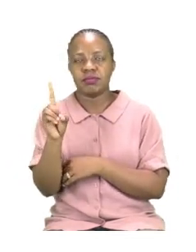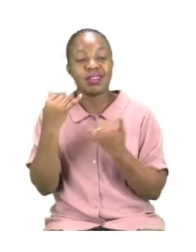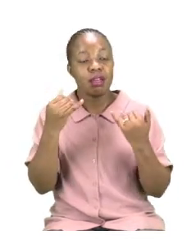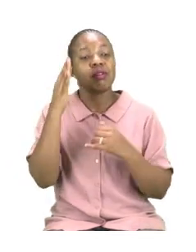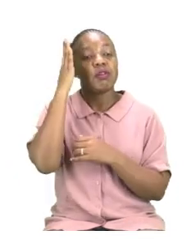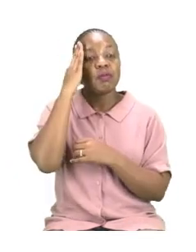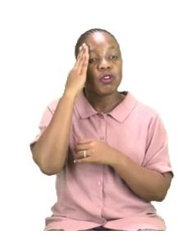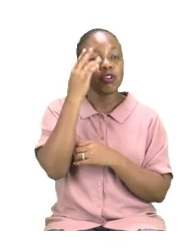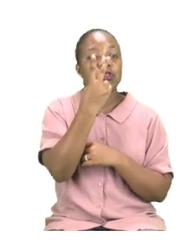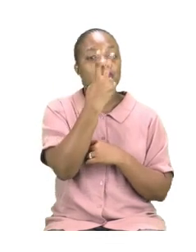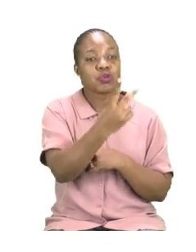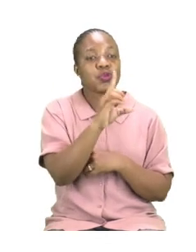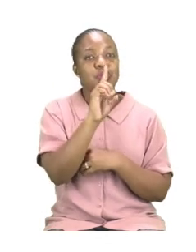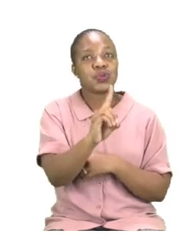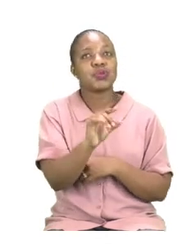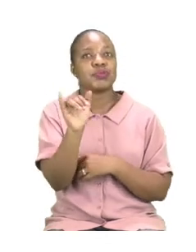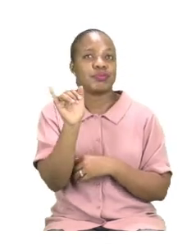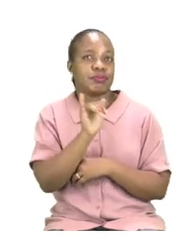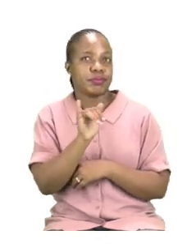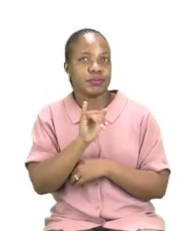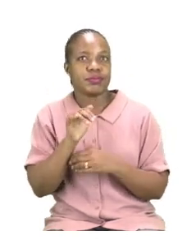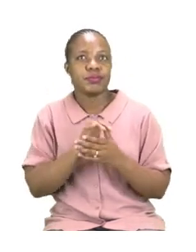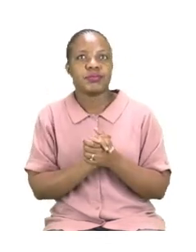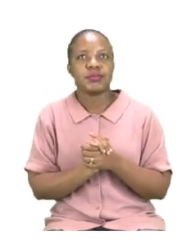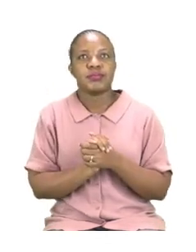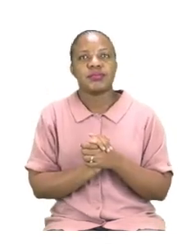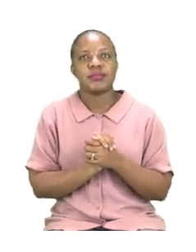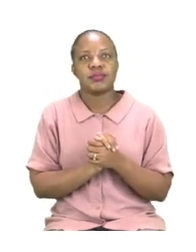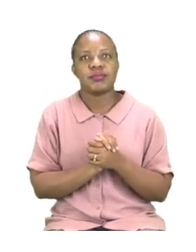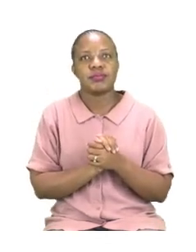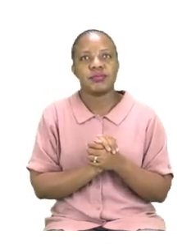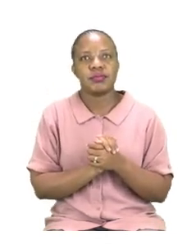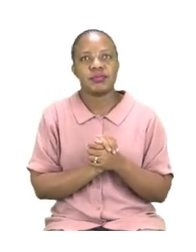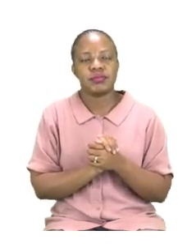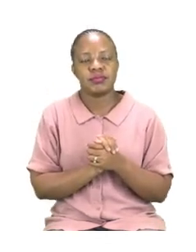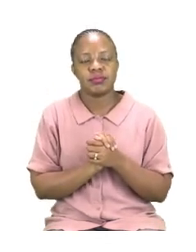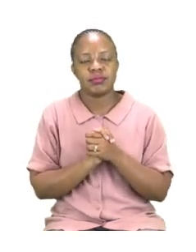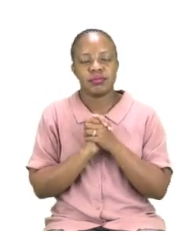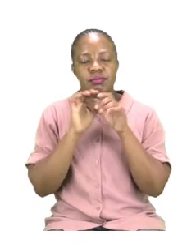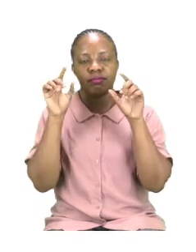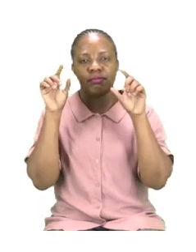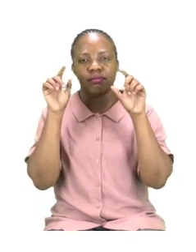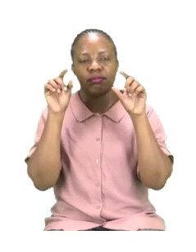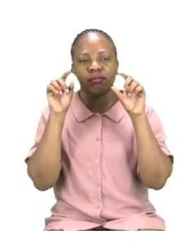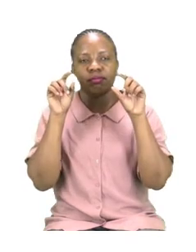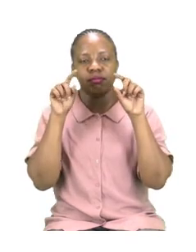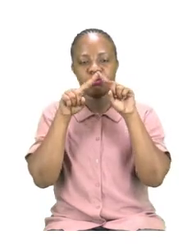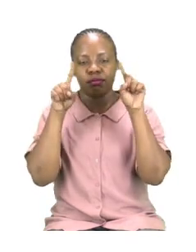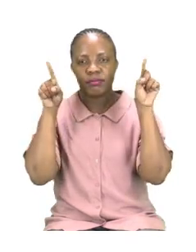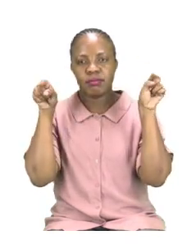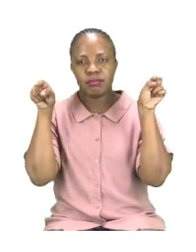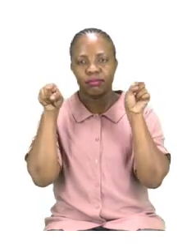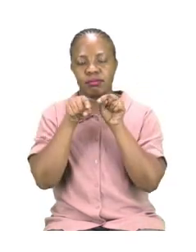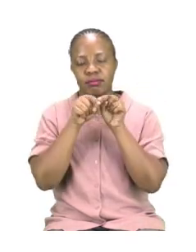shapes. It says, make use of the names in the blocks to name the 2D and